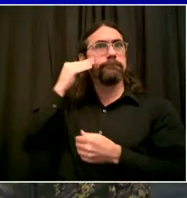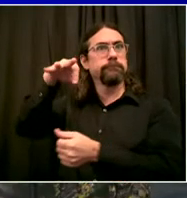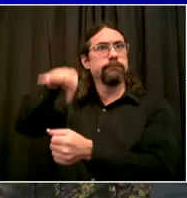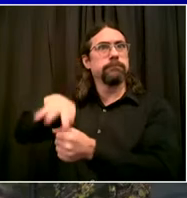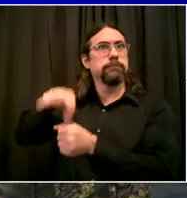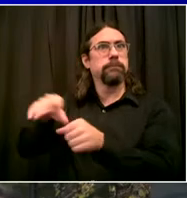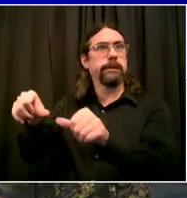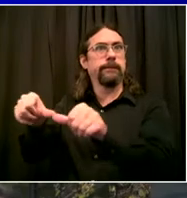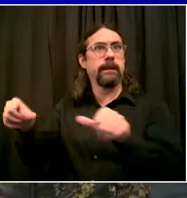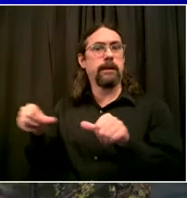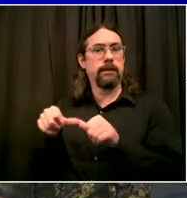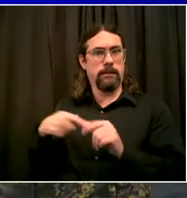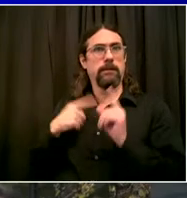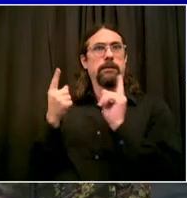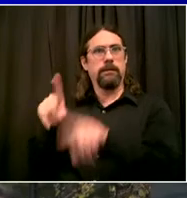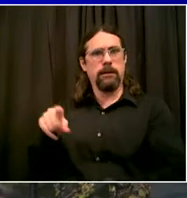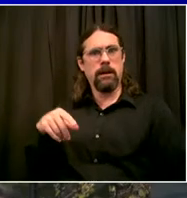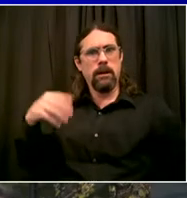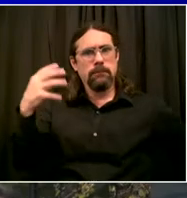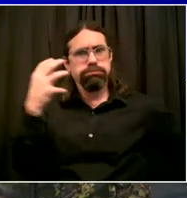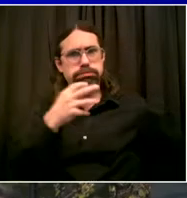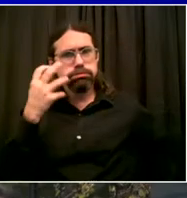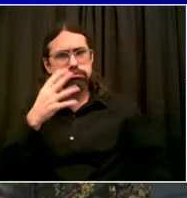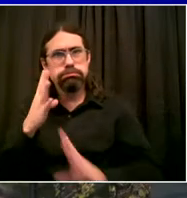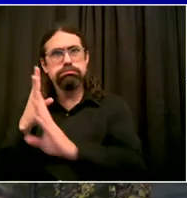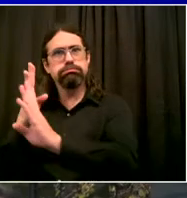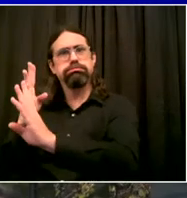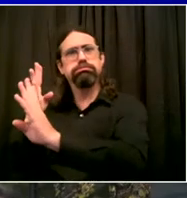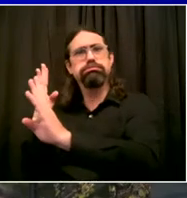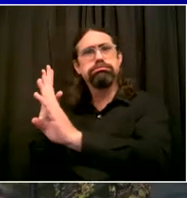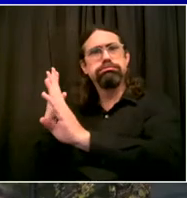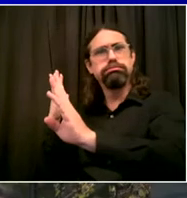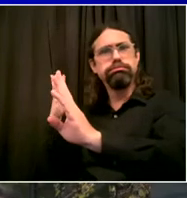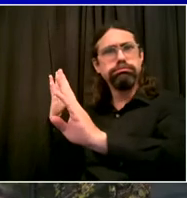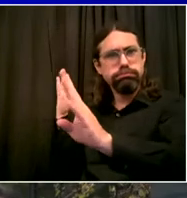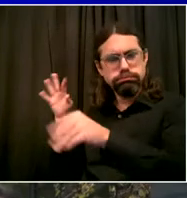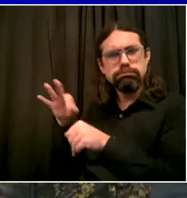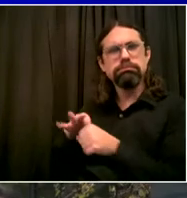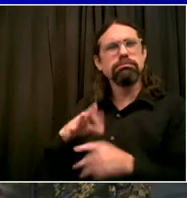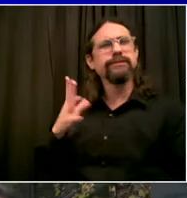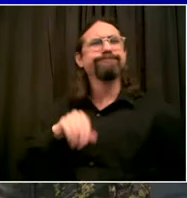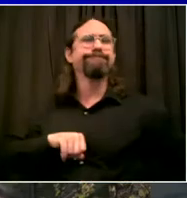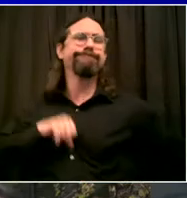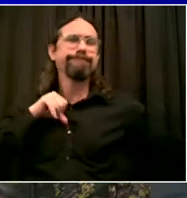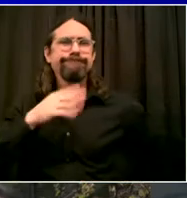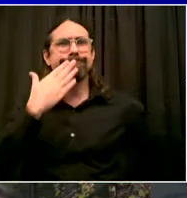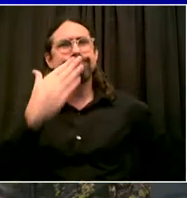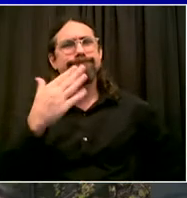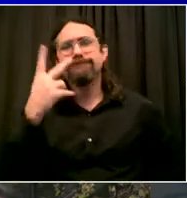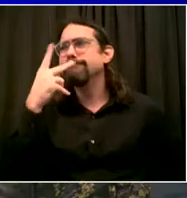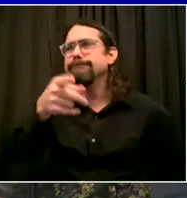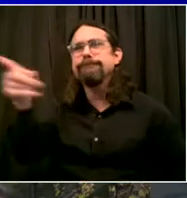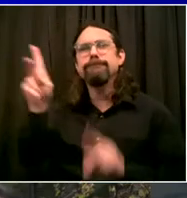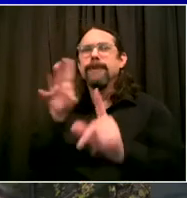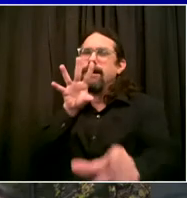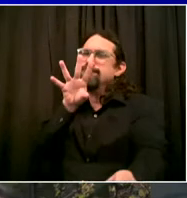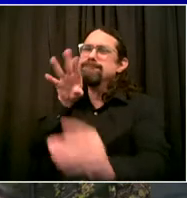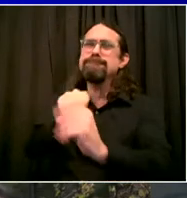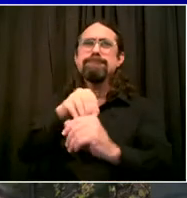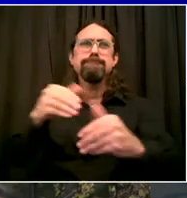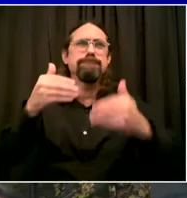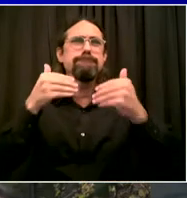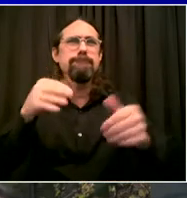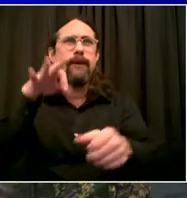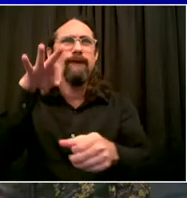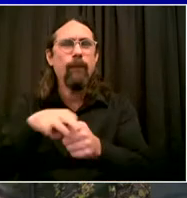I felt the passion of the people that I was with who cared so much. They would stand in line no